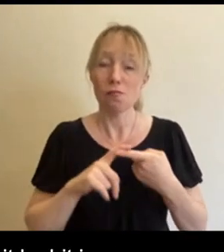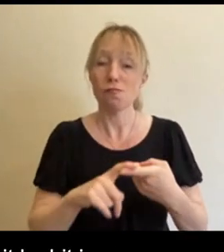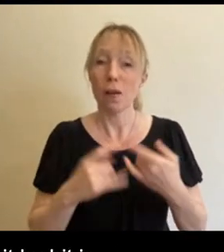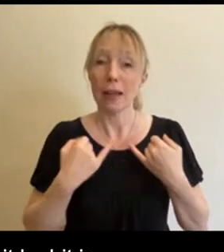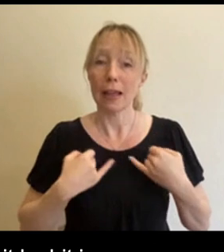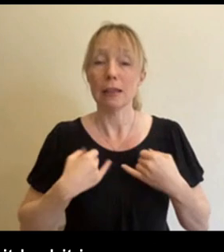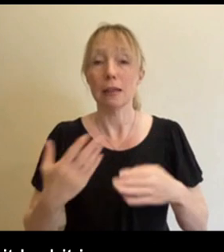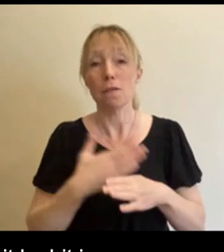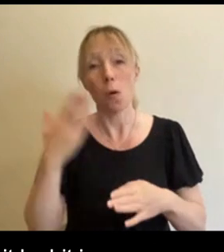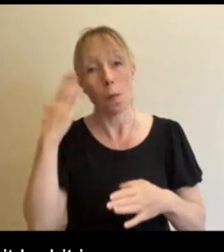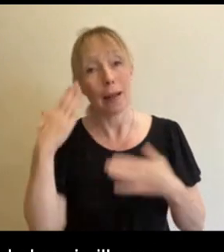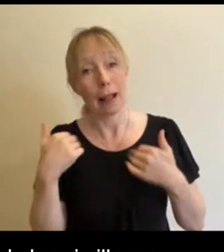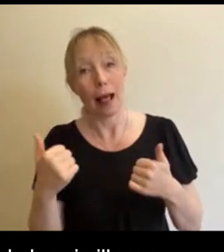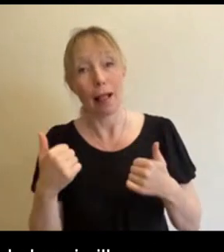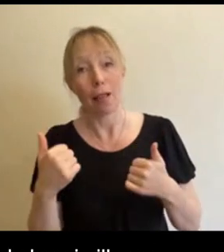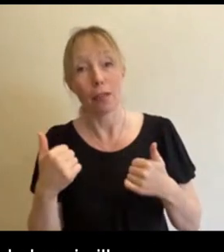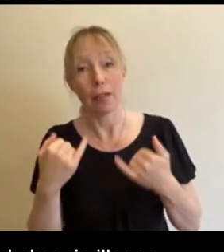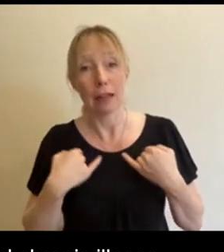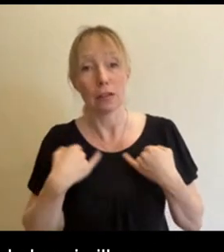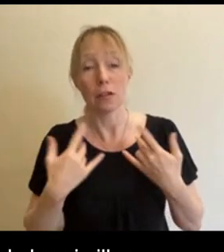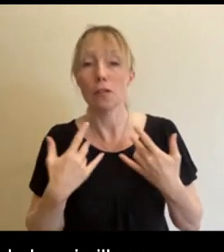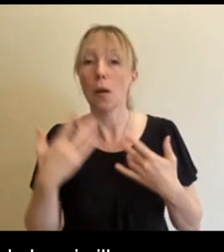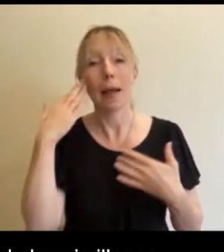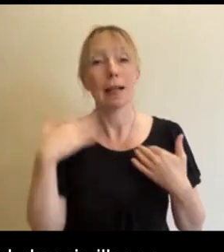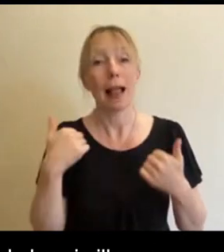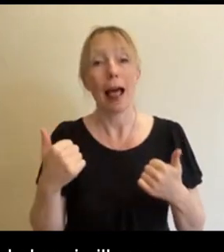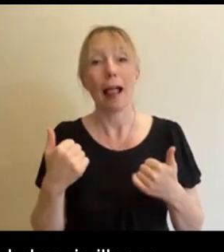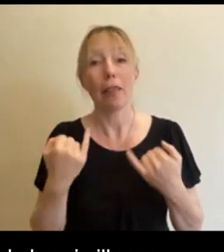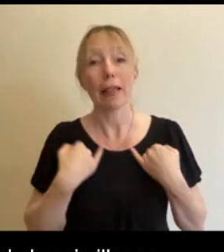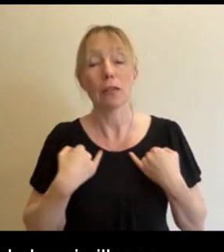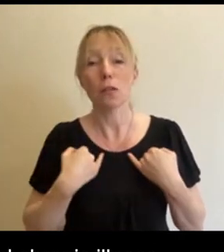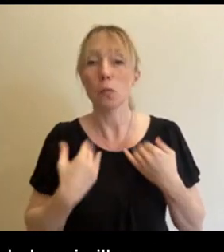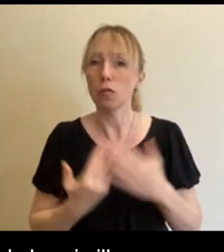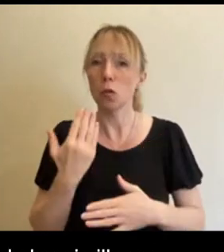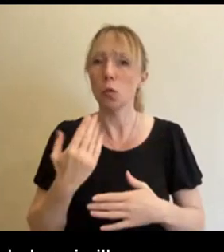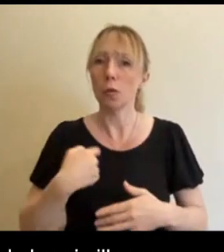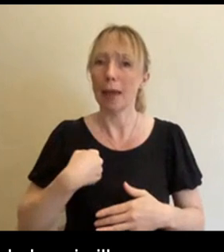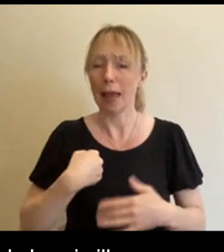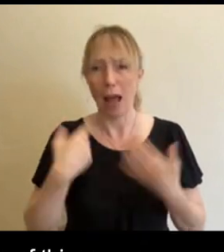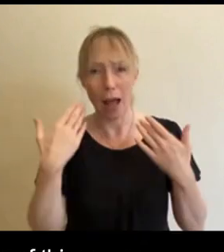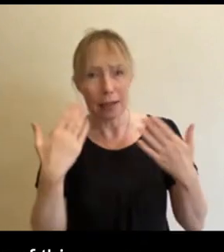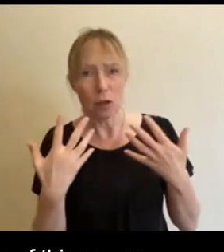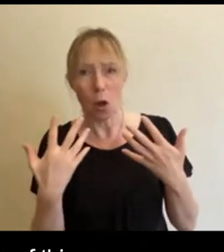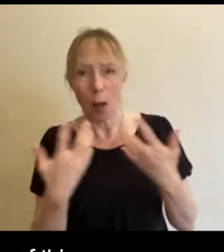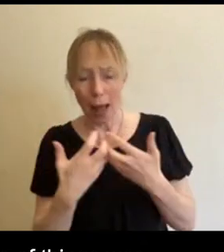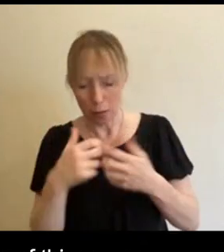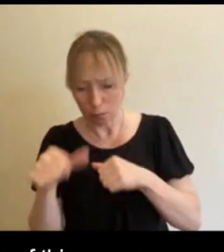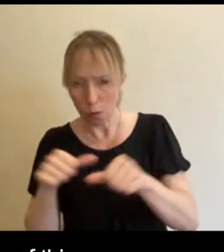illness. So the mental illness side of things was very new and I didn't really know how to process it because it felt like physical had,